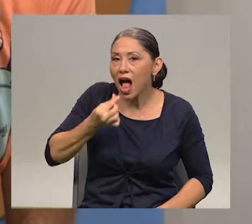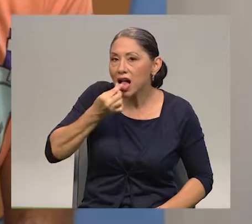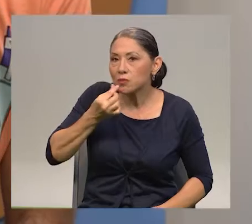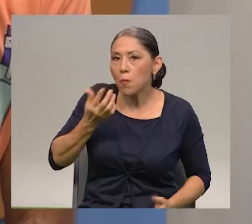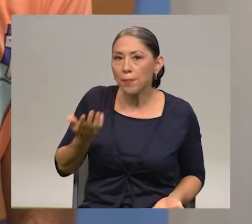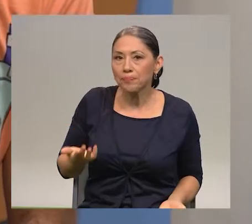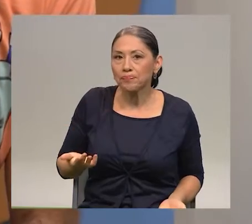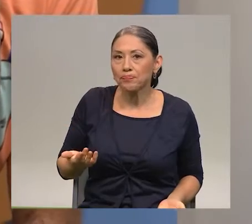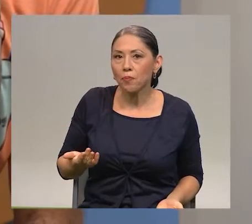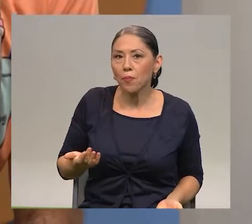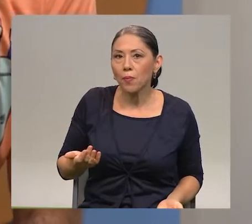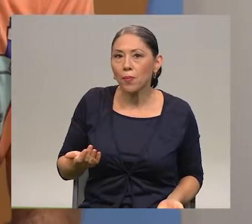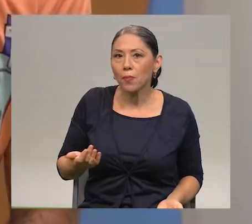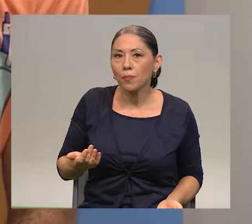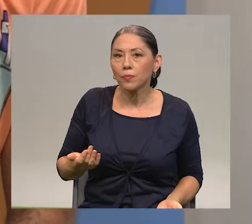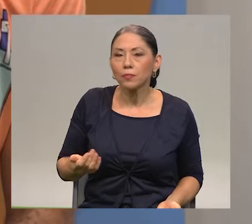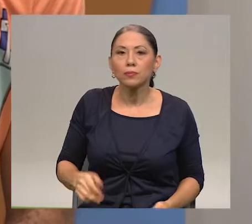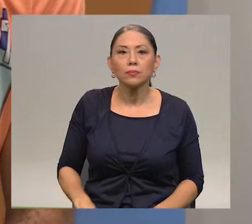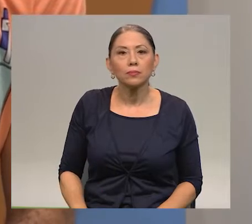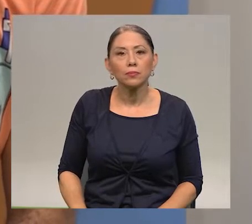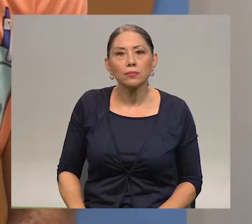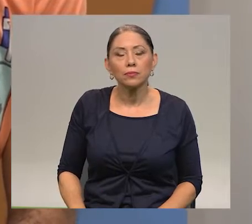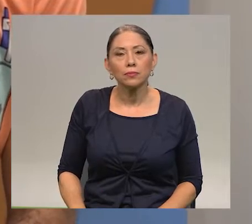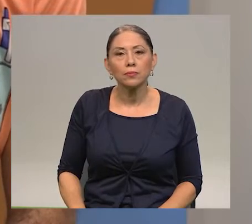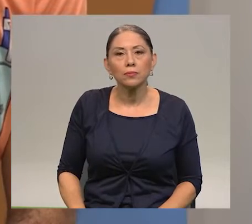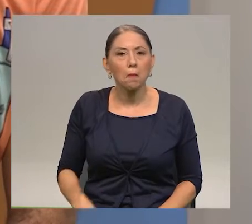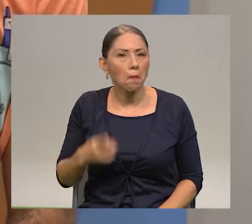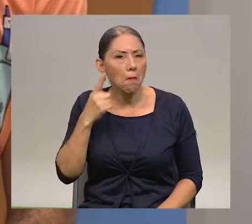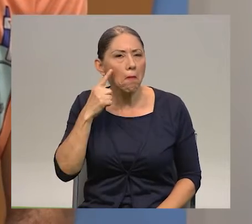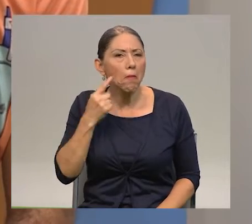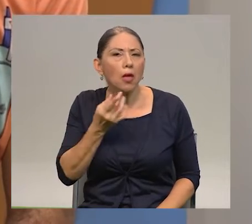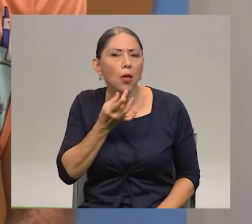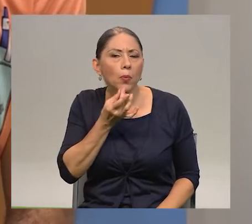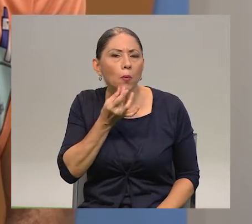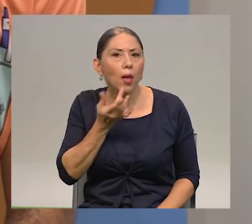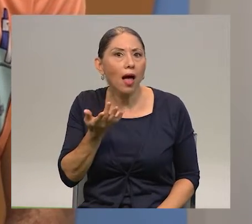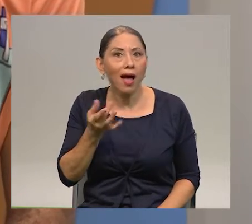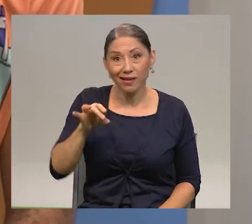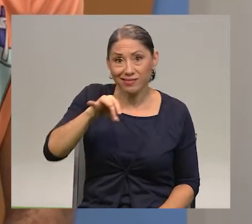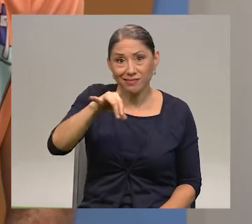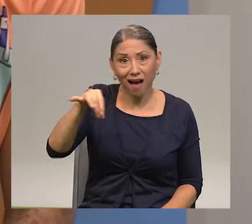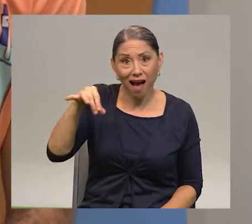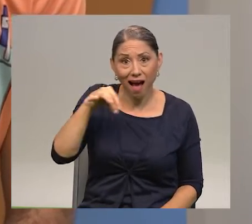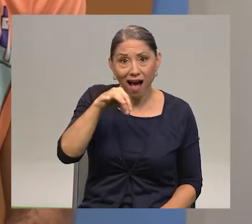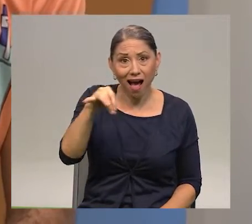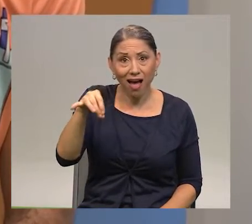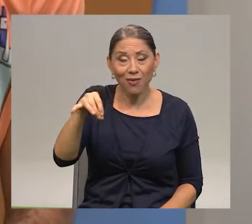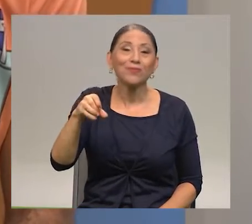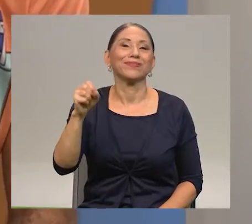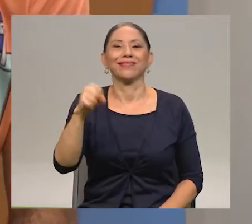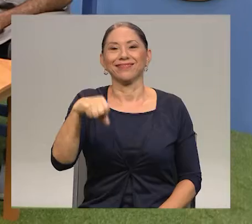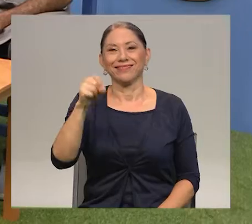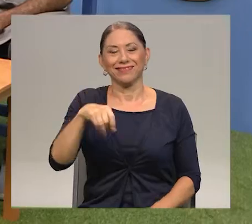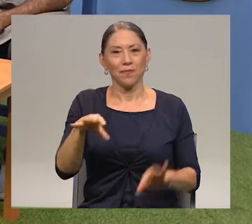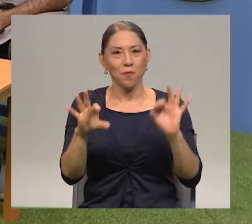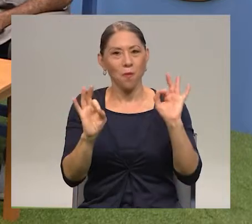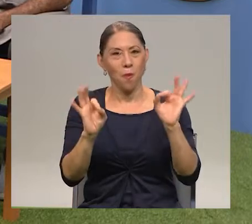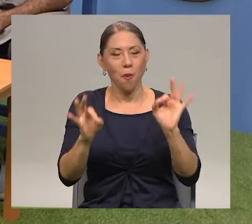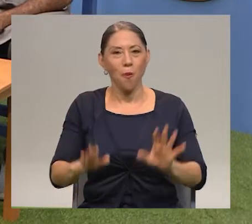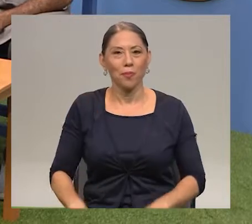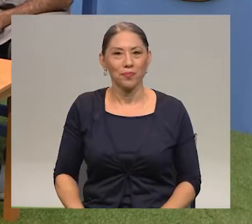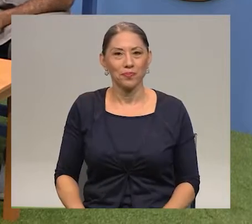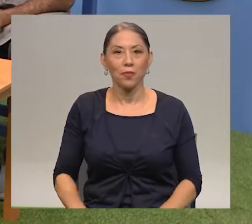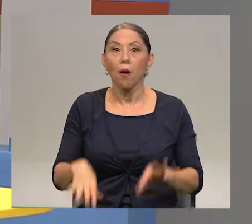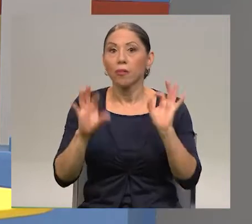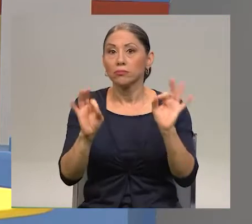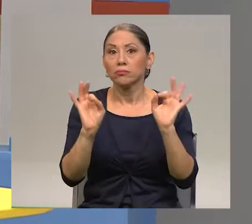Okay. Let's see. Mmm. Cheese is salty. Mmm. Very good. Very good. So,